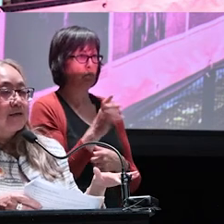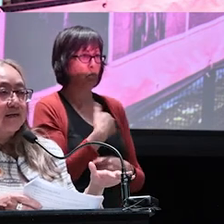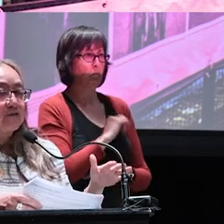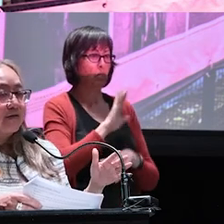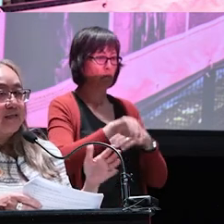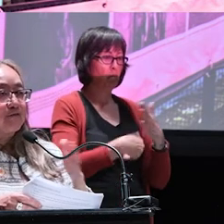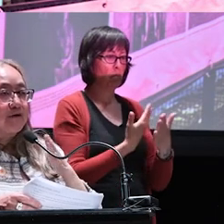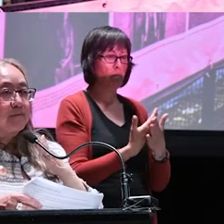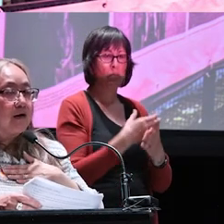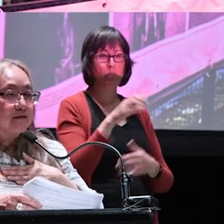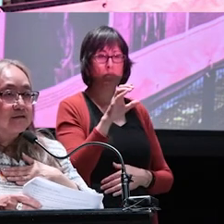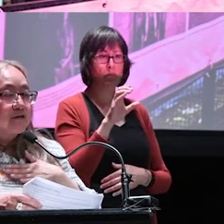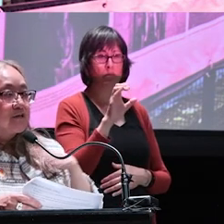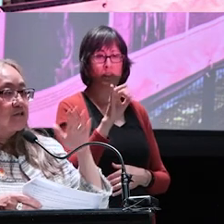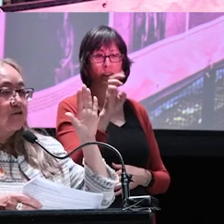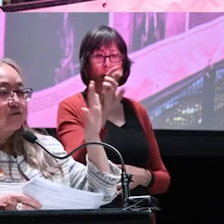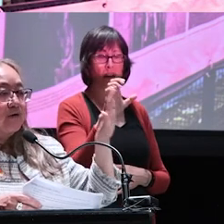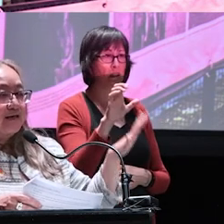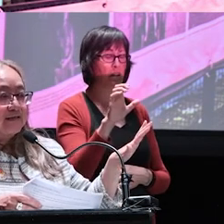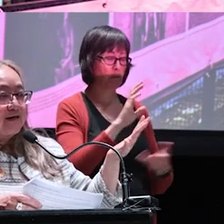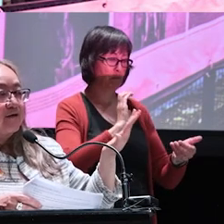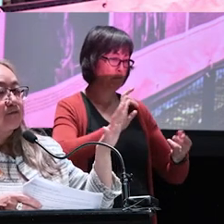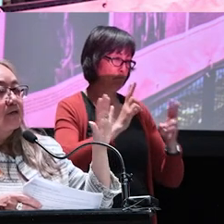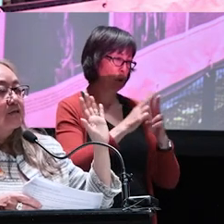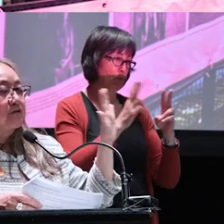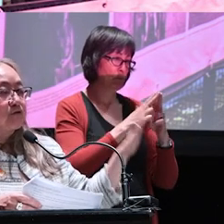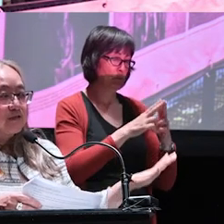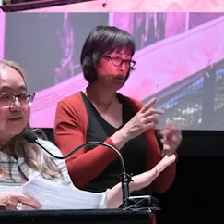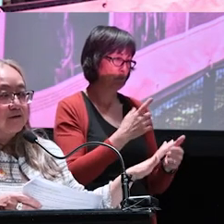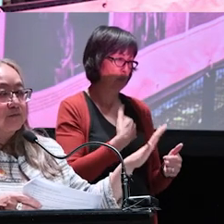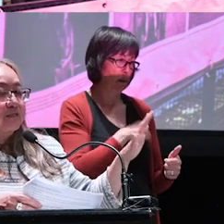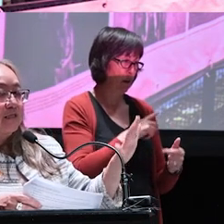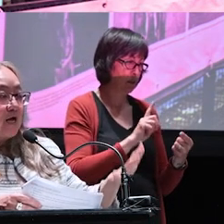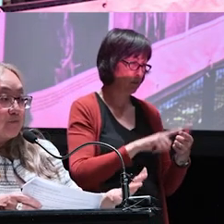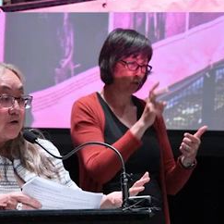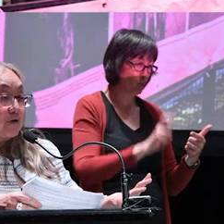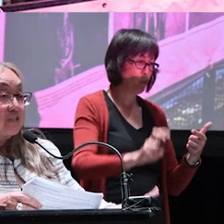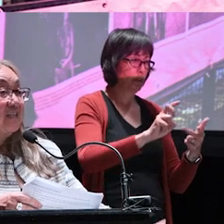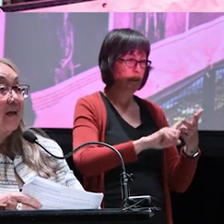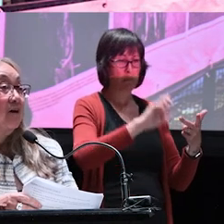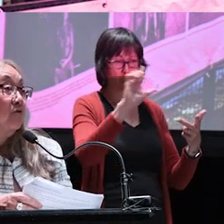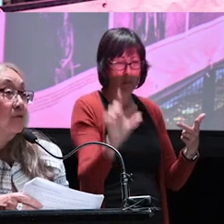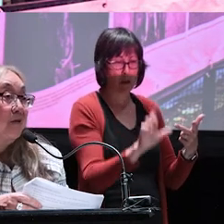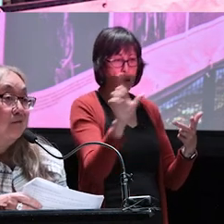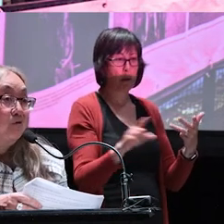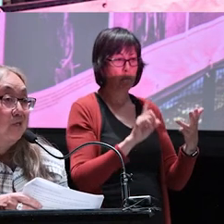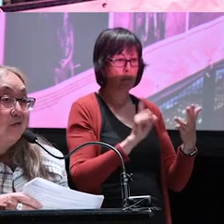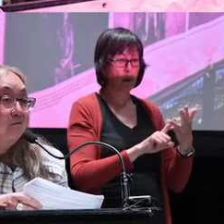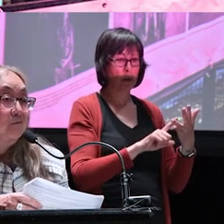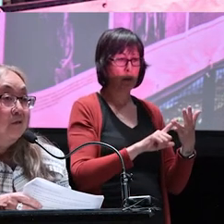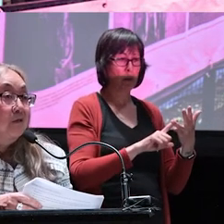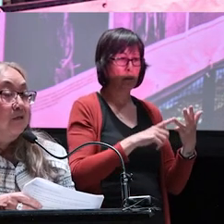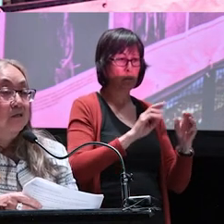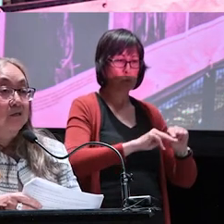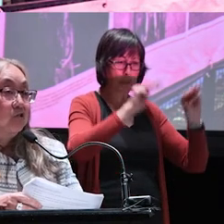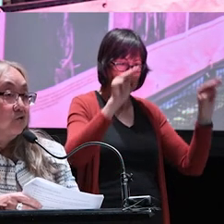So it includes everything from us, to ECDEV, to tourism, to the library, to the aerospace museum,